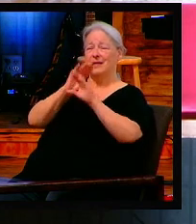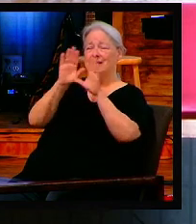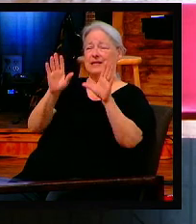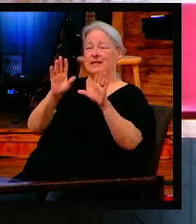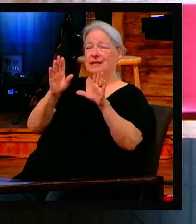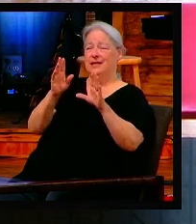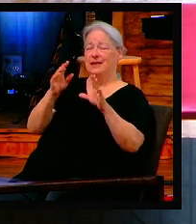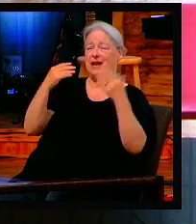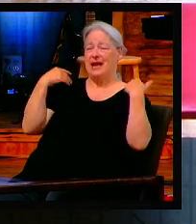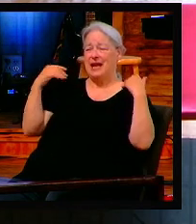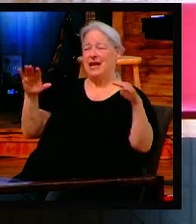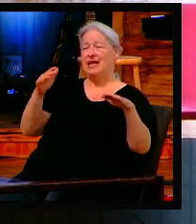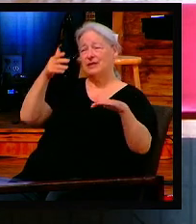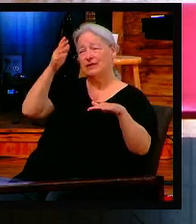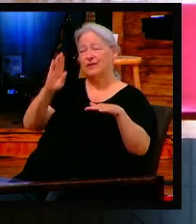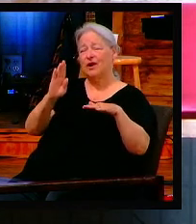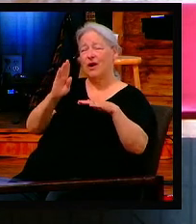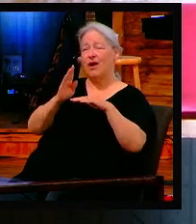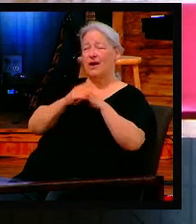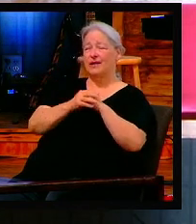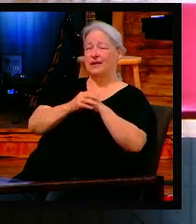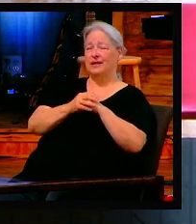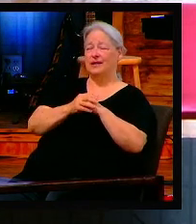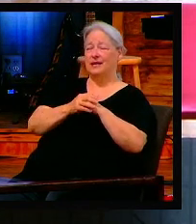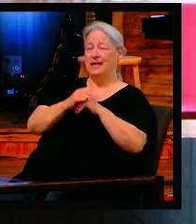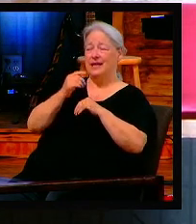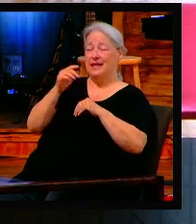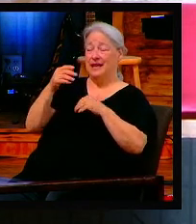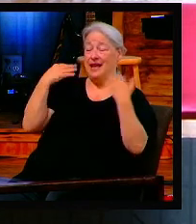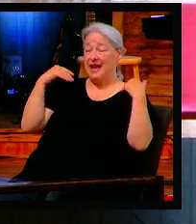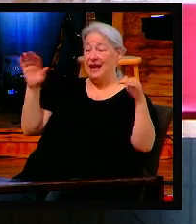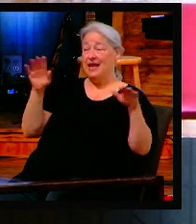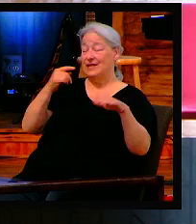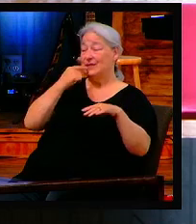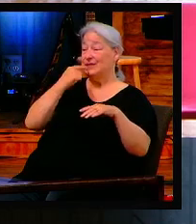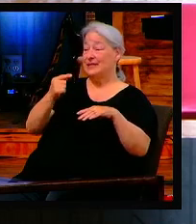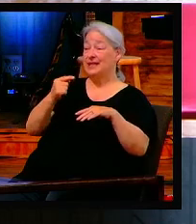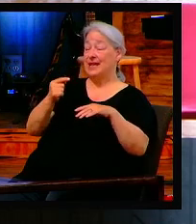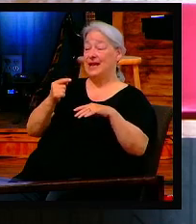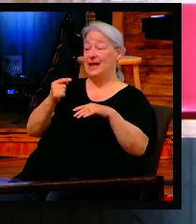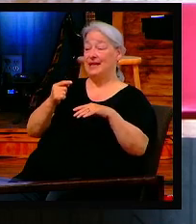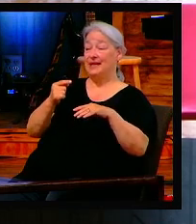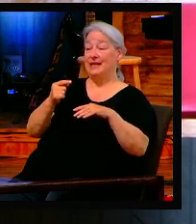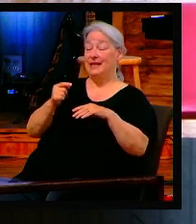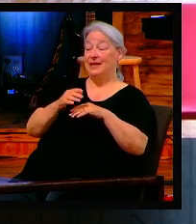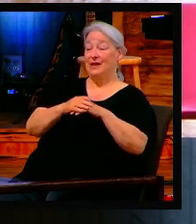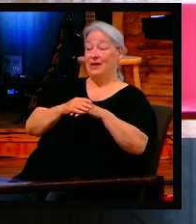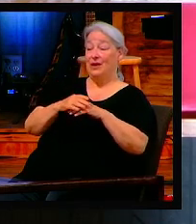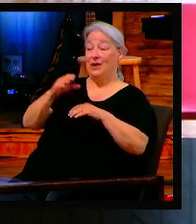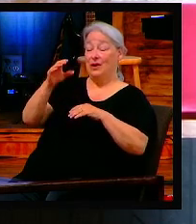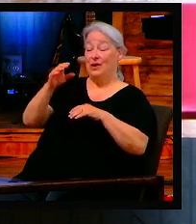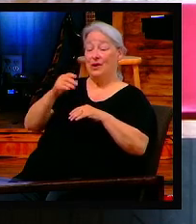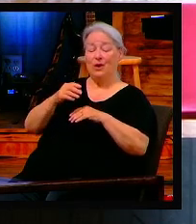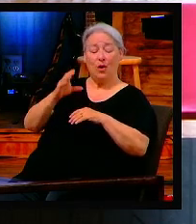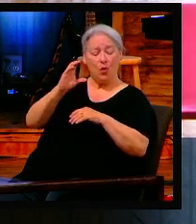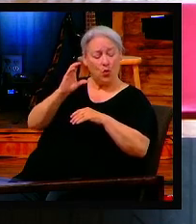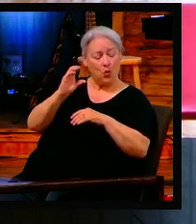Cornelius. And when he observed him, he was afraid and said, what is it, Lord? He was afraid. This is a devout, powerful man.